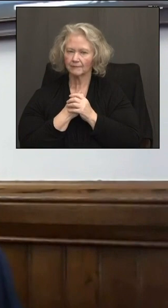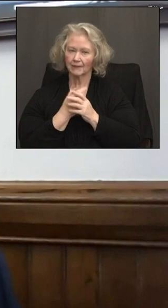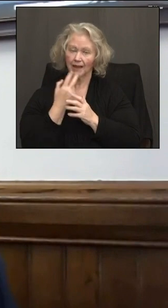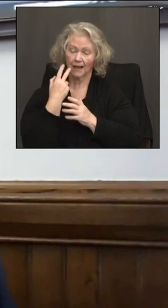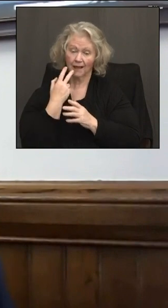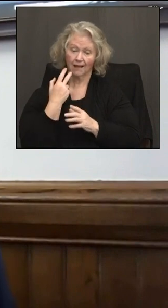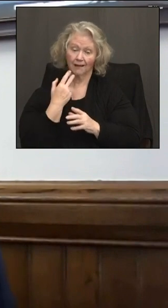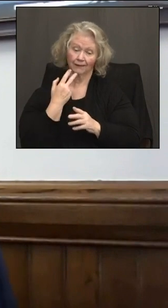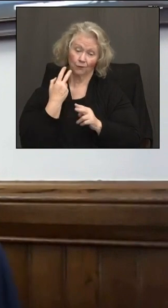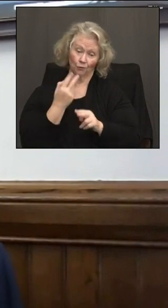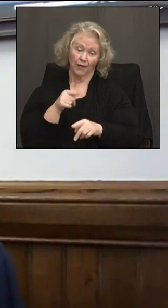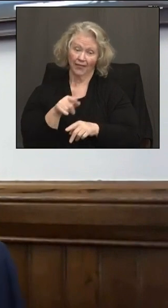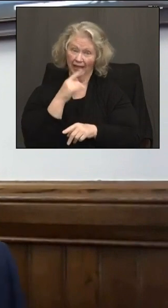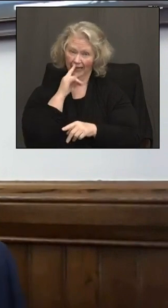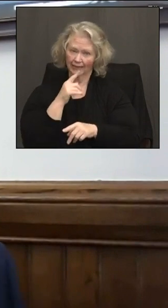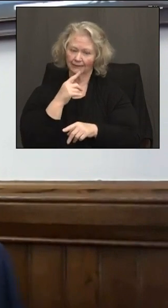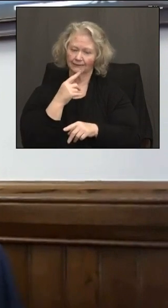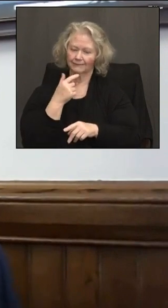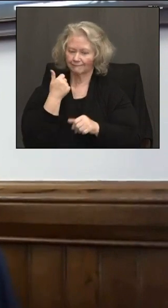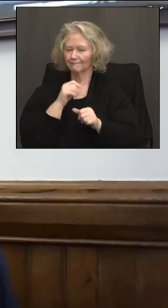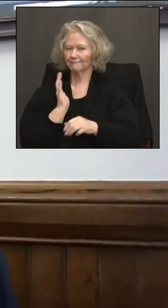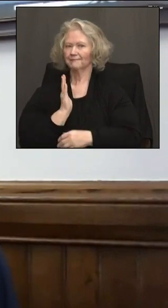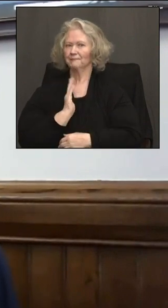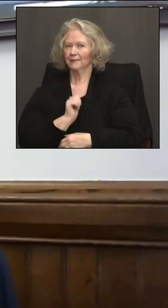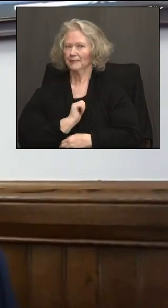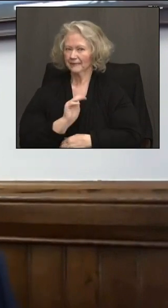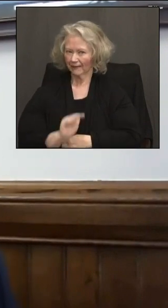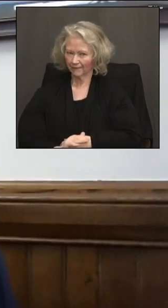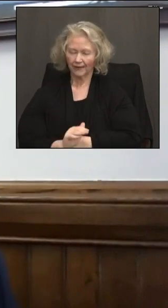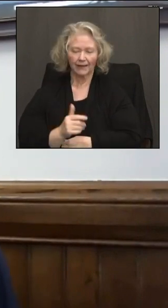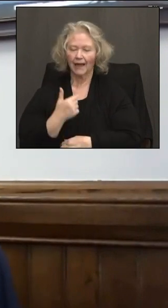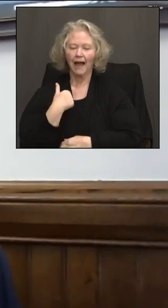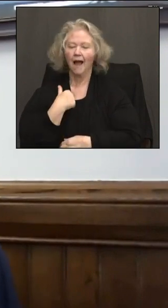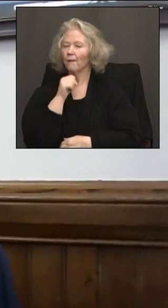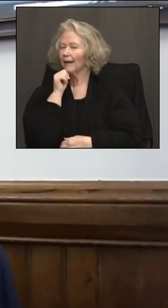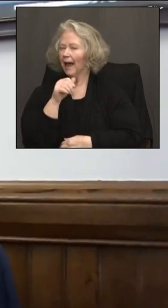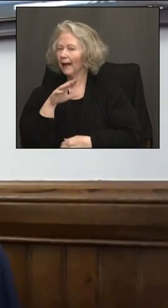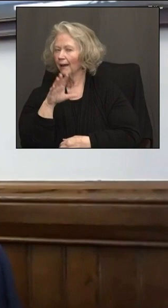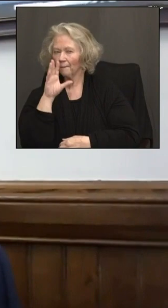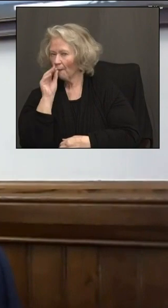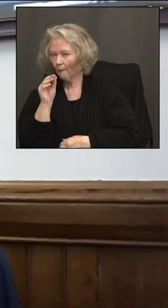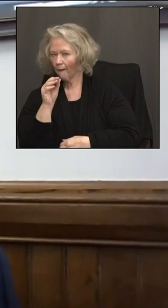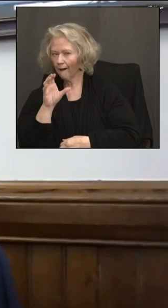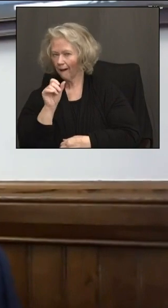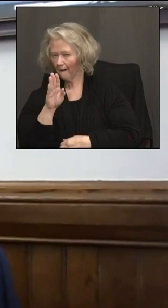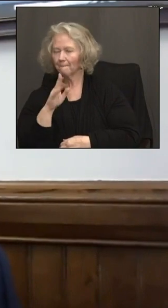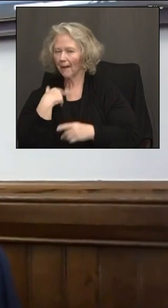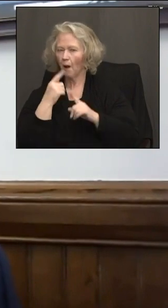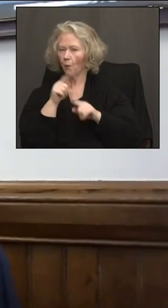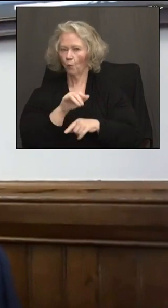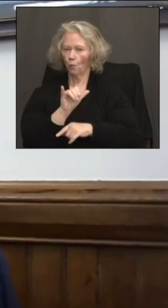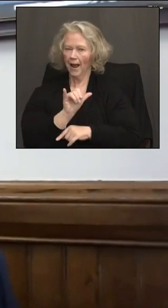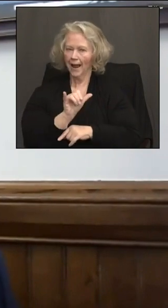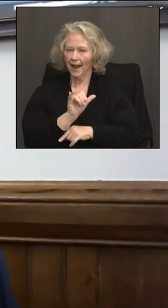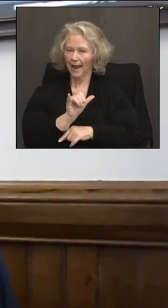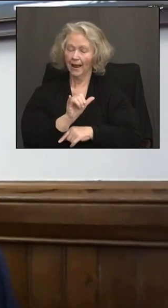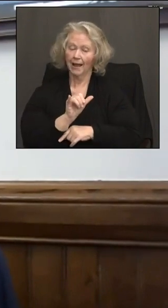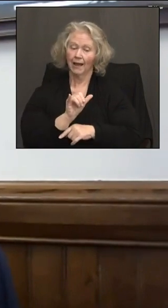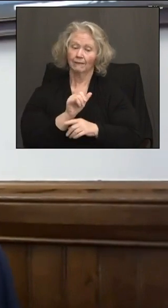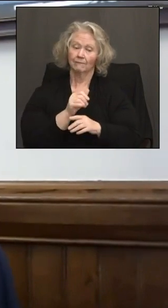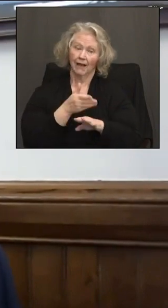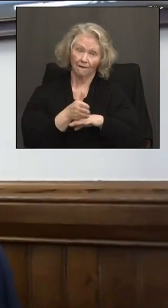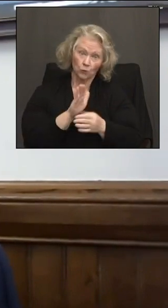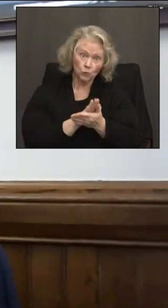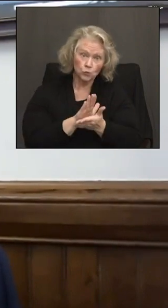of myself in those kids. While I wasn't a Boys and Girls Club kid, I was a Y kid, someone who went to the Y both after school